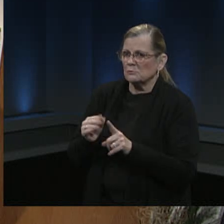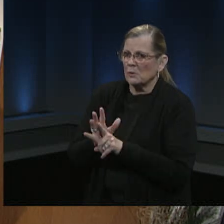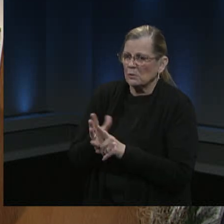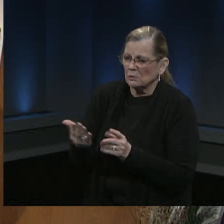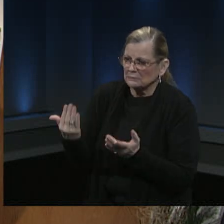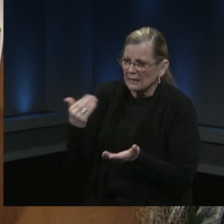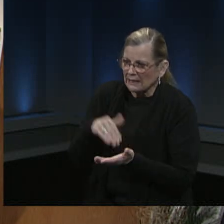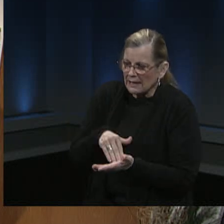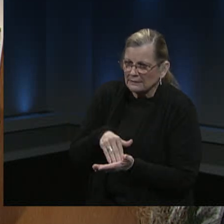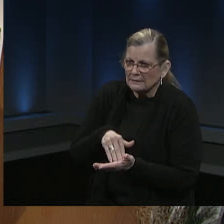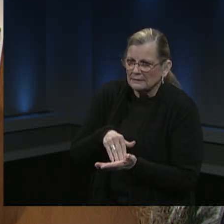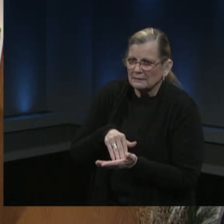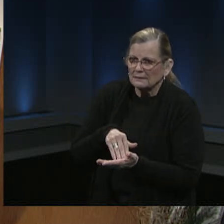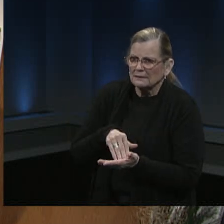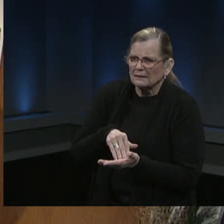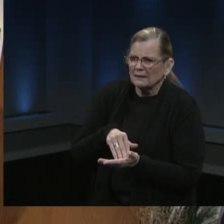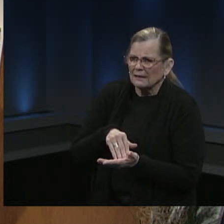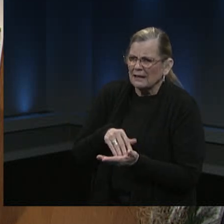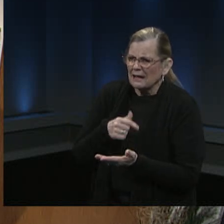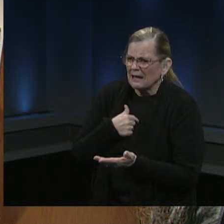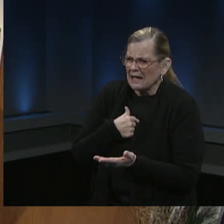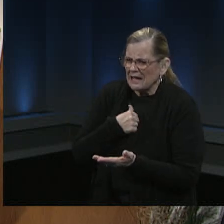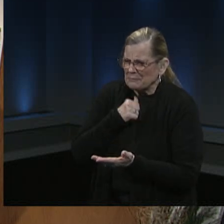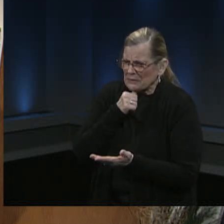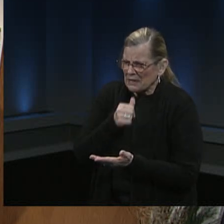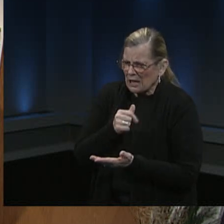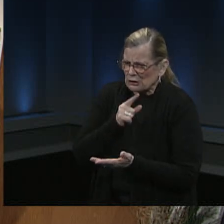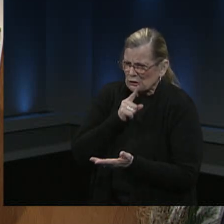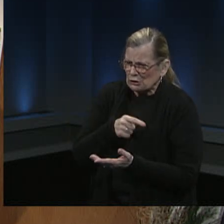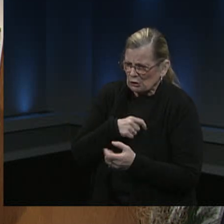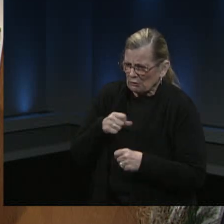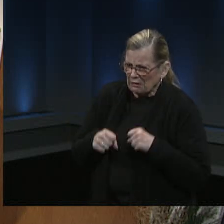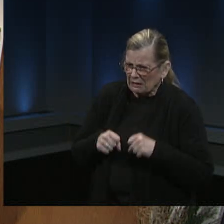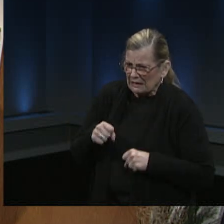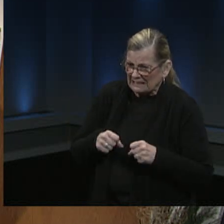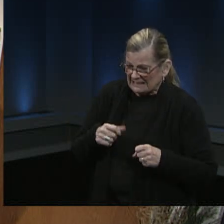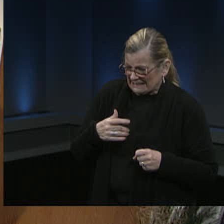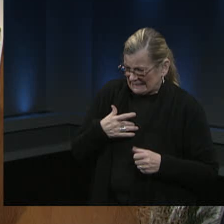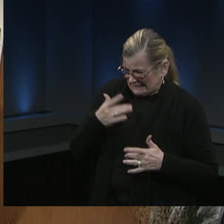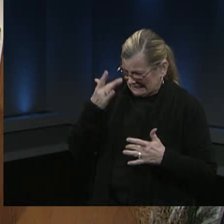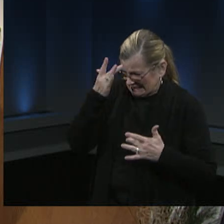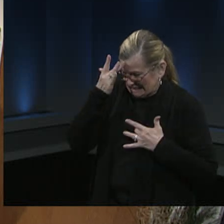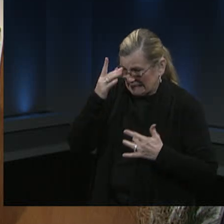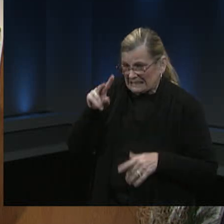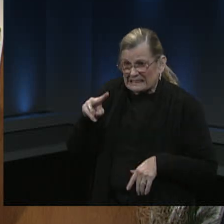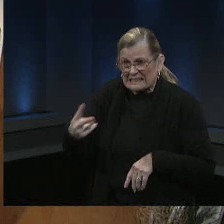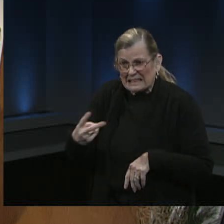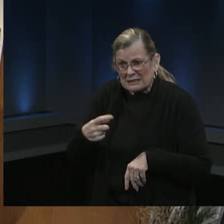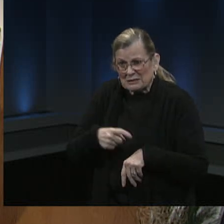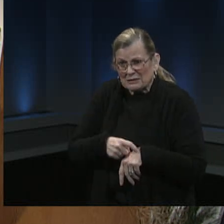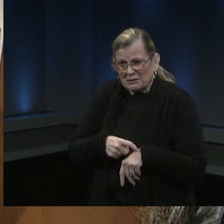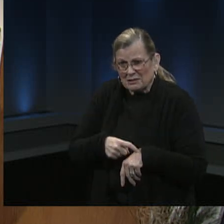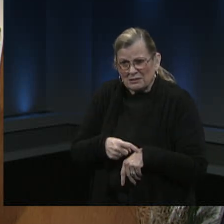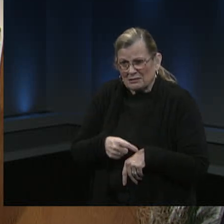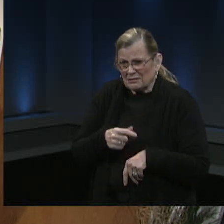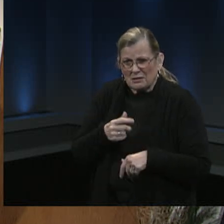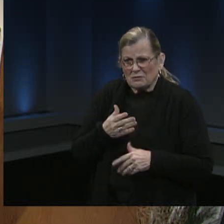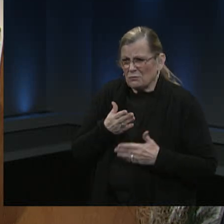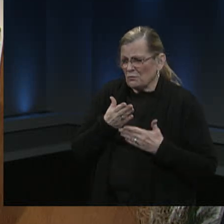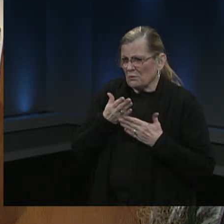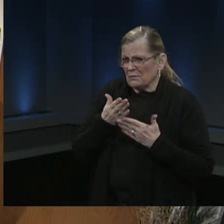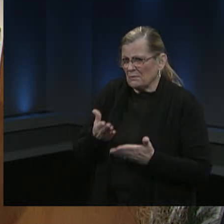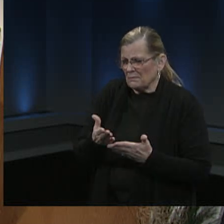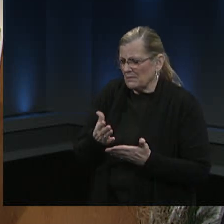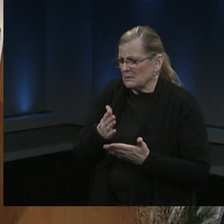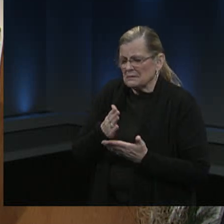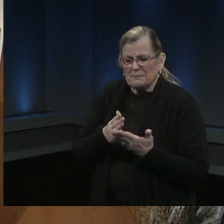I'm not sure if I had it a second time because the nurse said not to take the test. Should I get the vaccine?